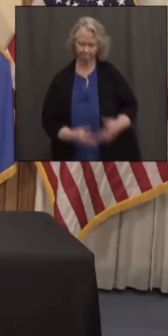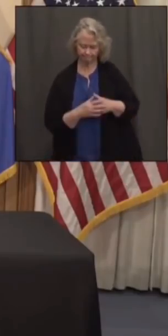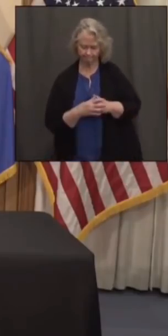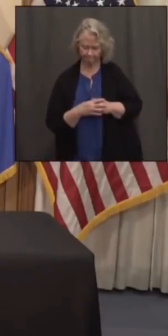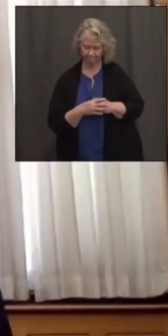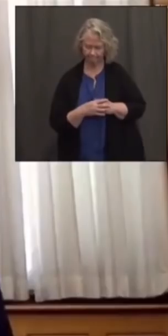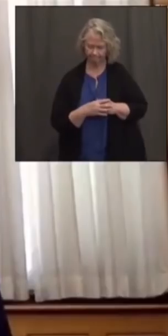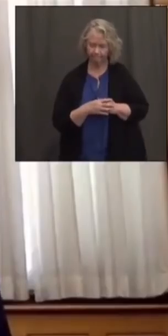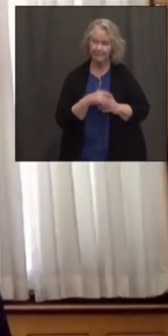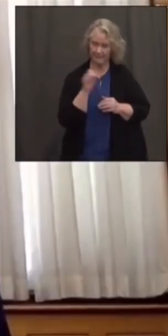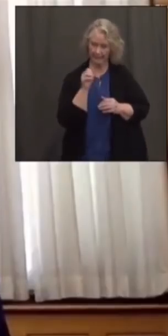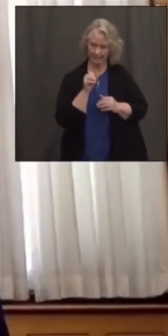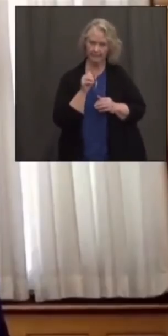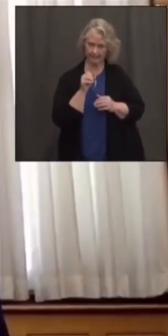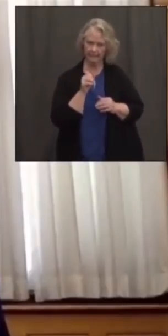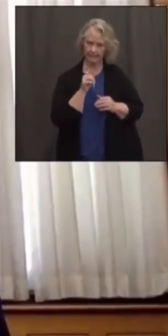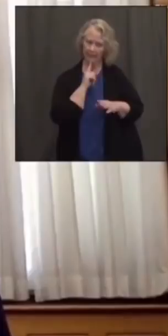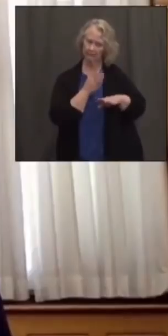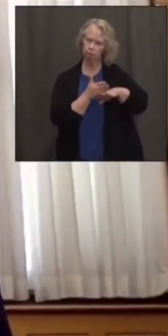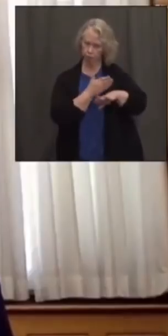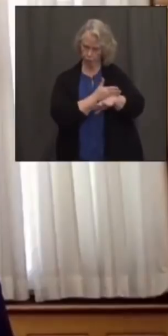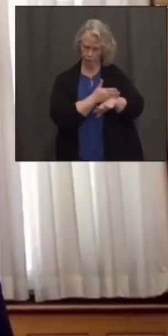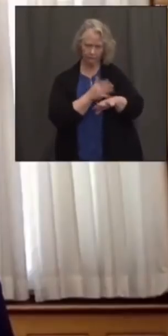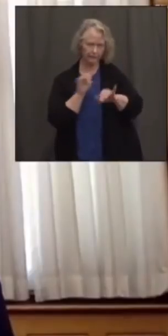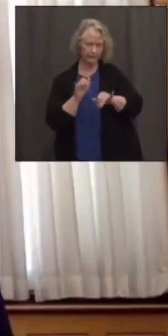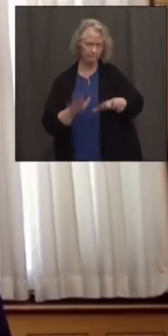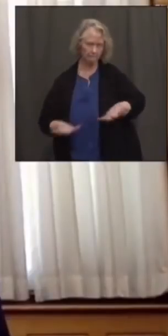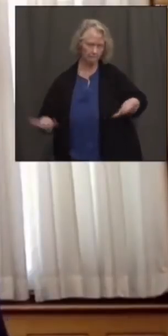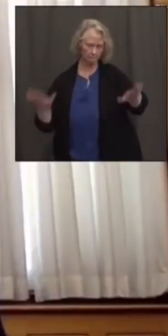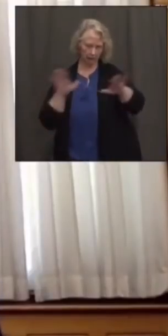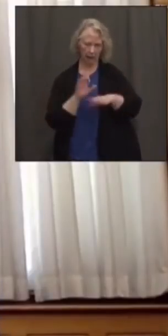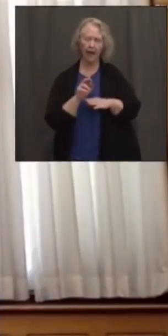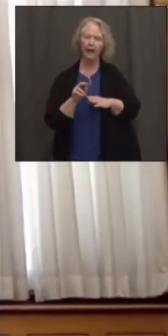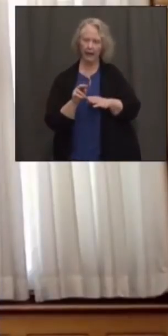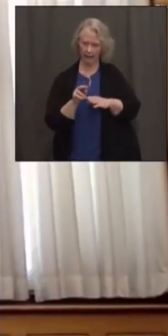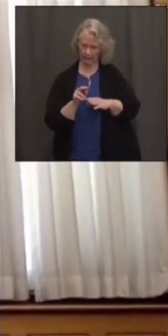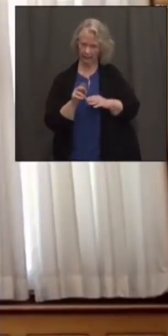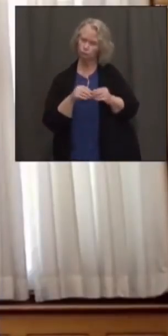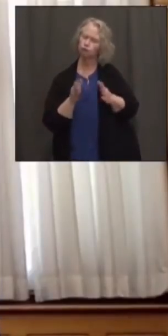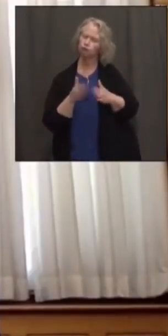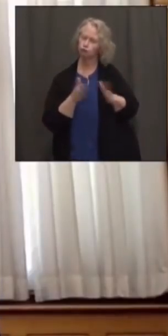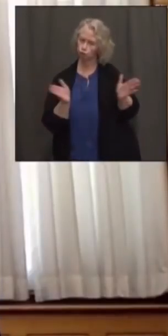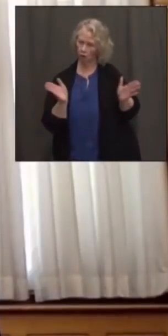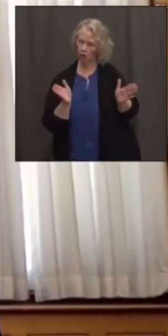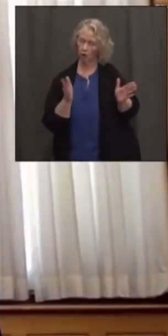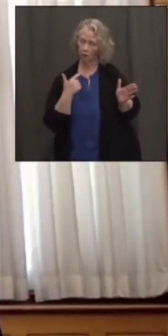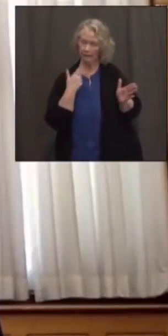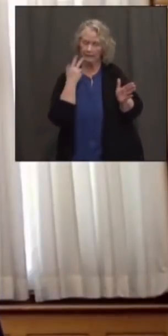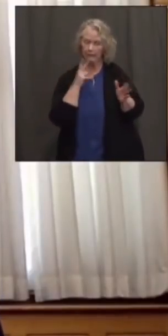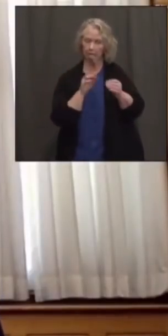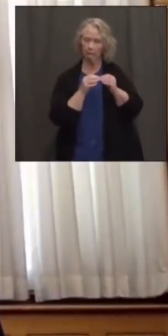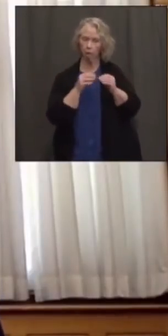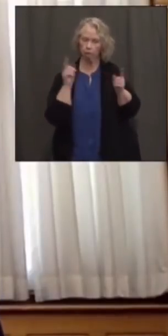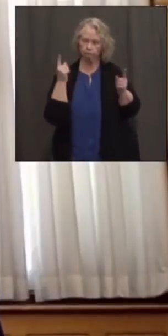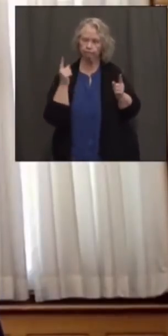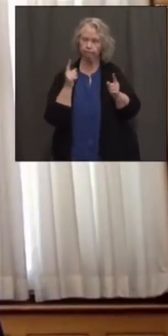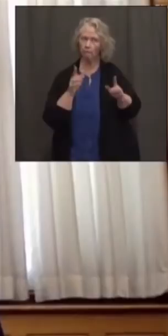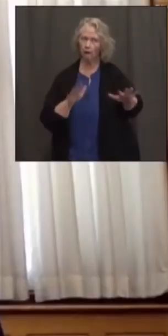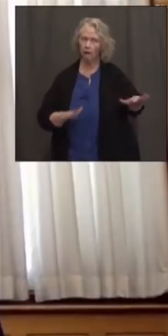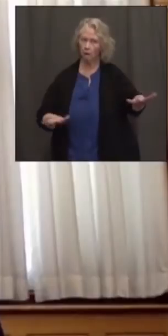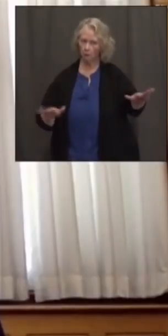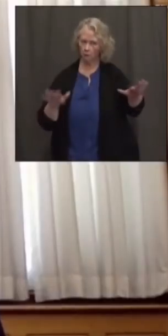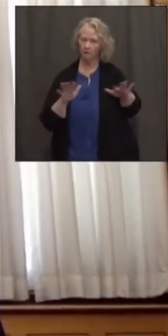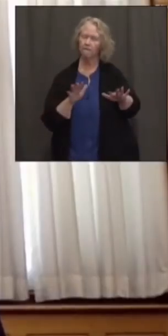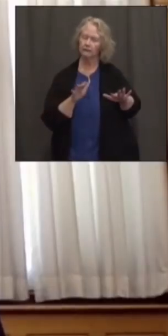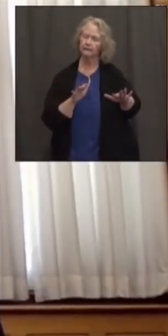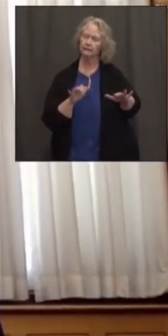It has, and as it has around the state. So I think overall, as we've seen cases come down across the state, you know,